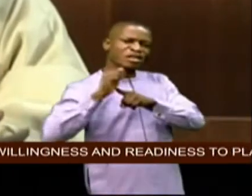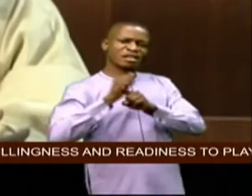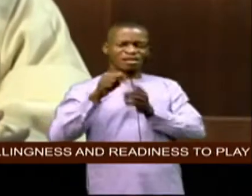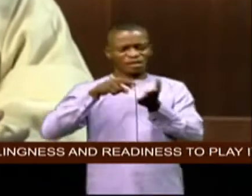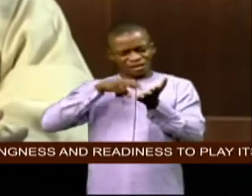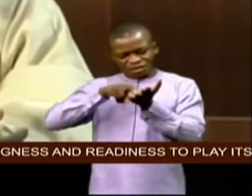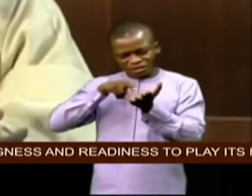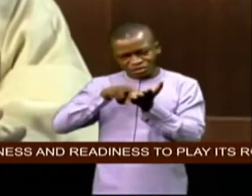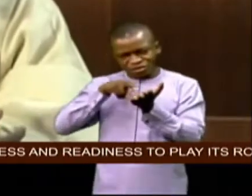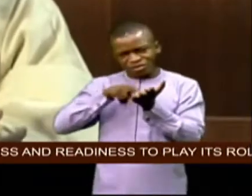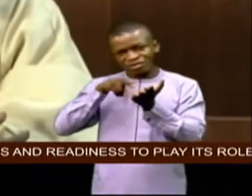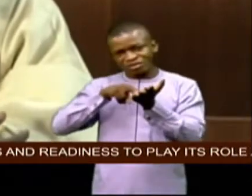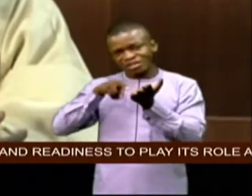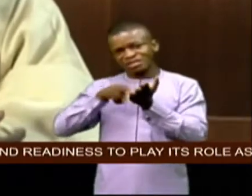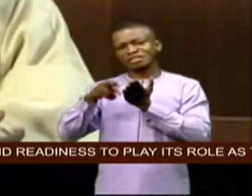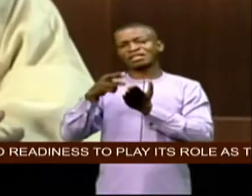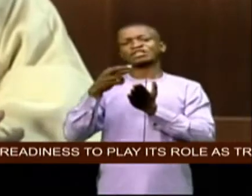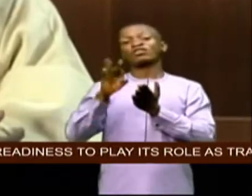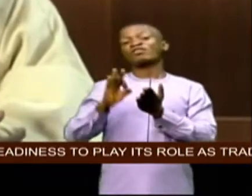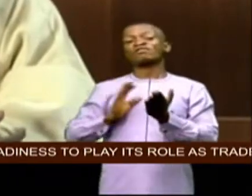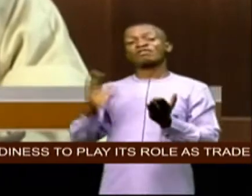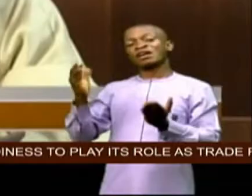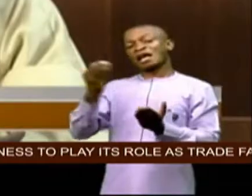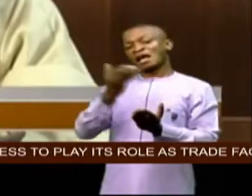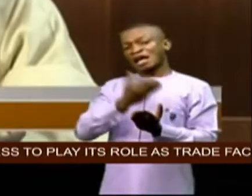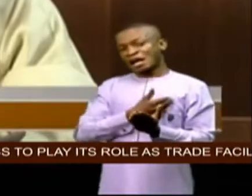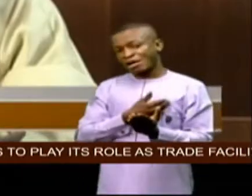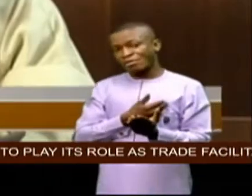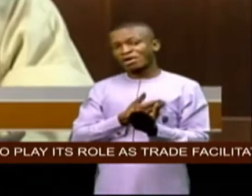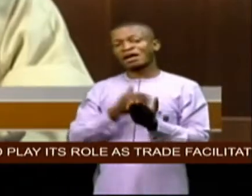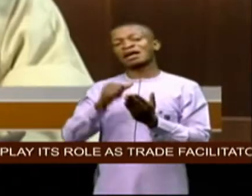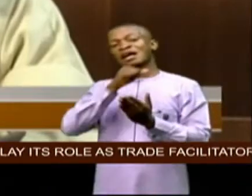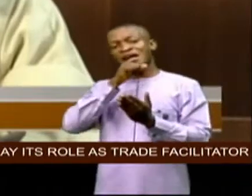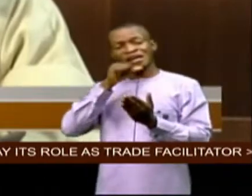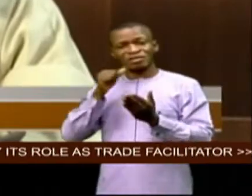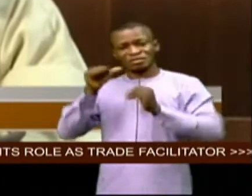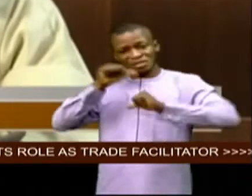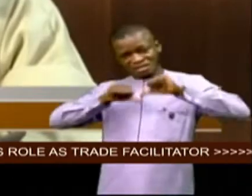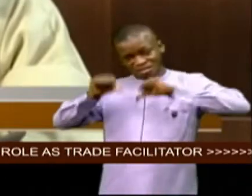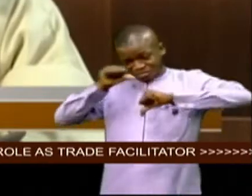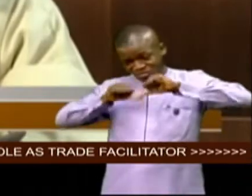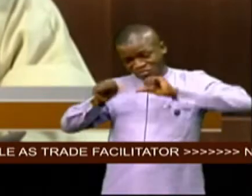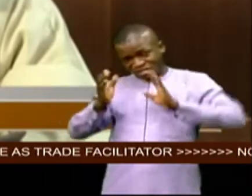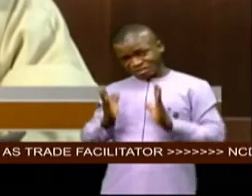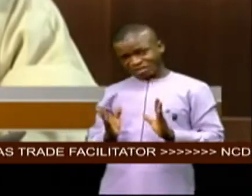of our agricultural scientists